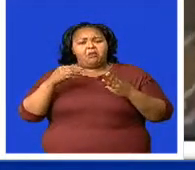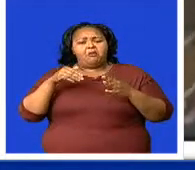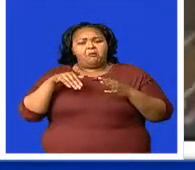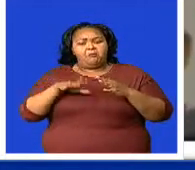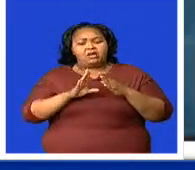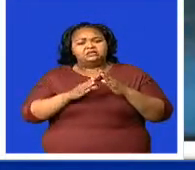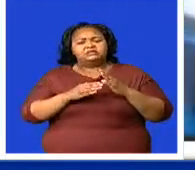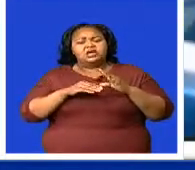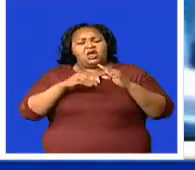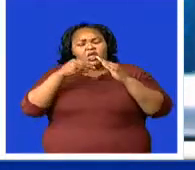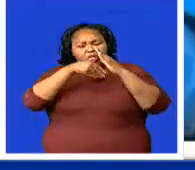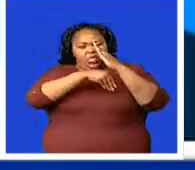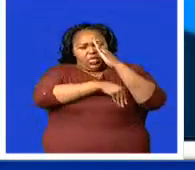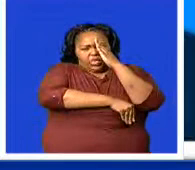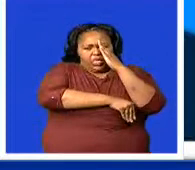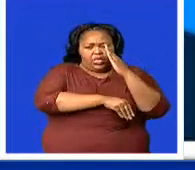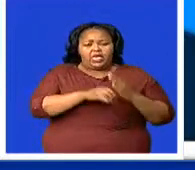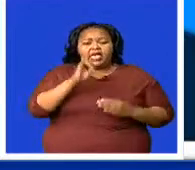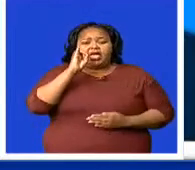in the country.